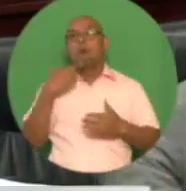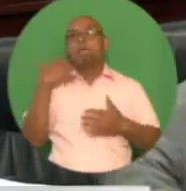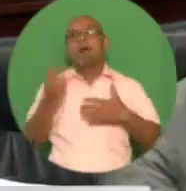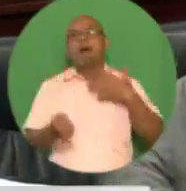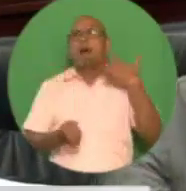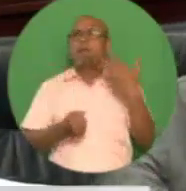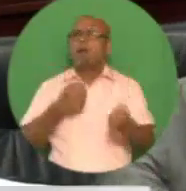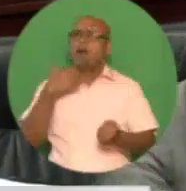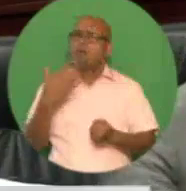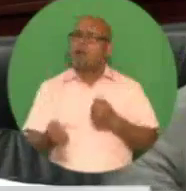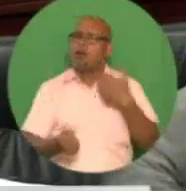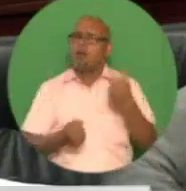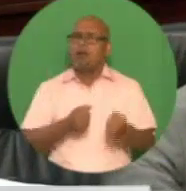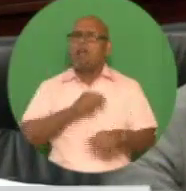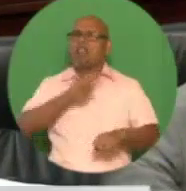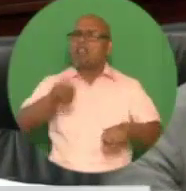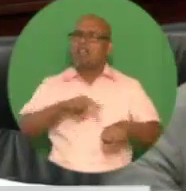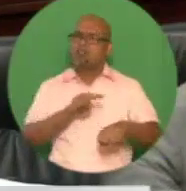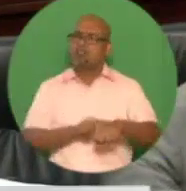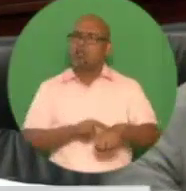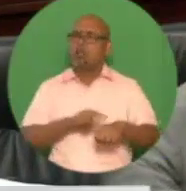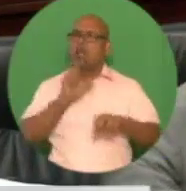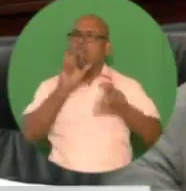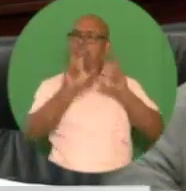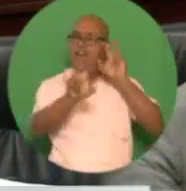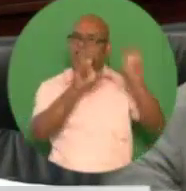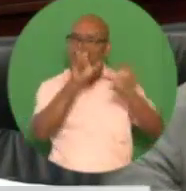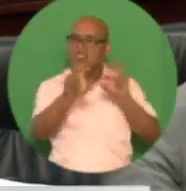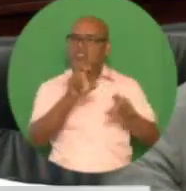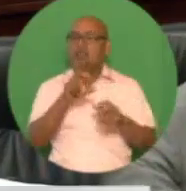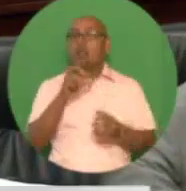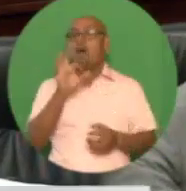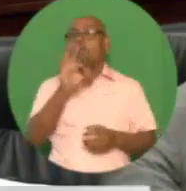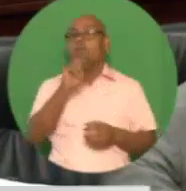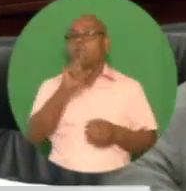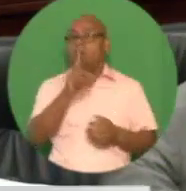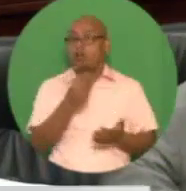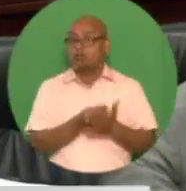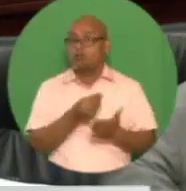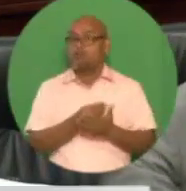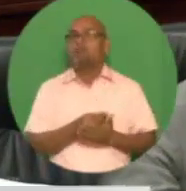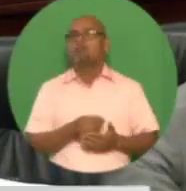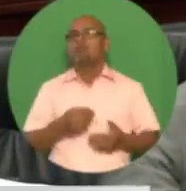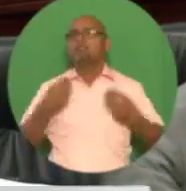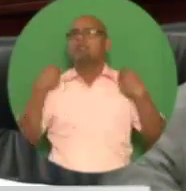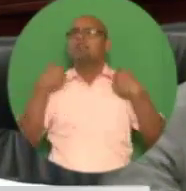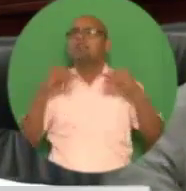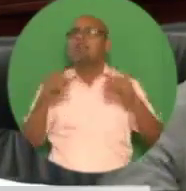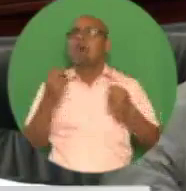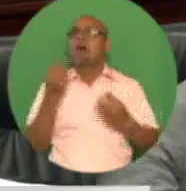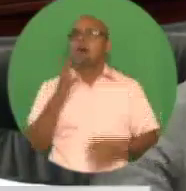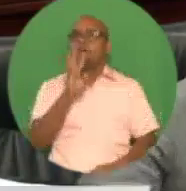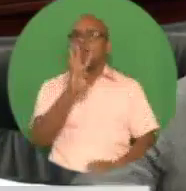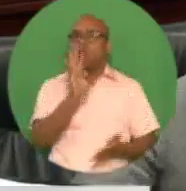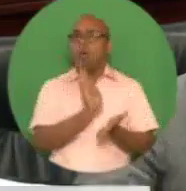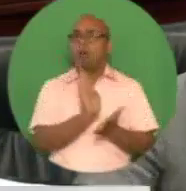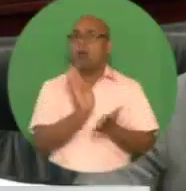of the unique public offering of the $4 billion asset-backed National Investment Fund, NIFPON.